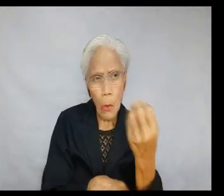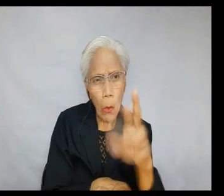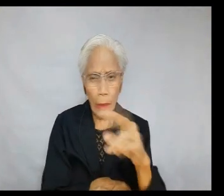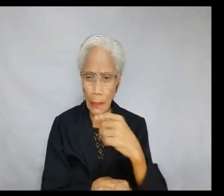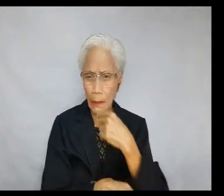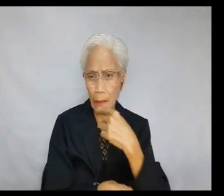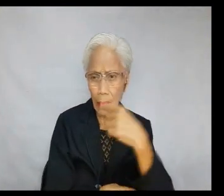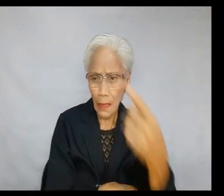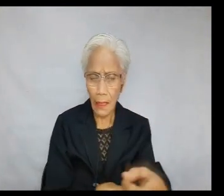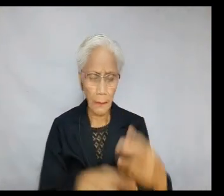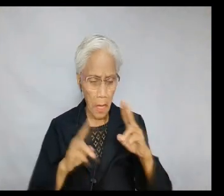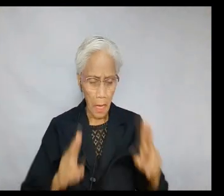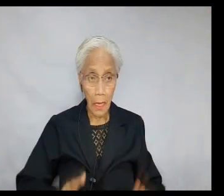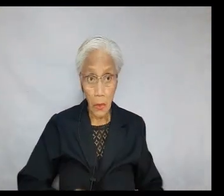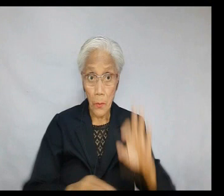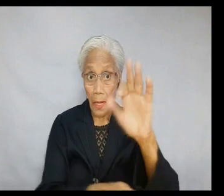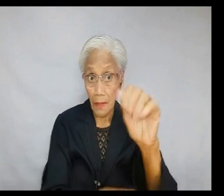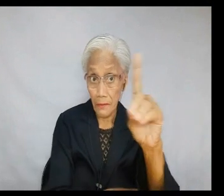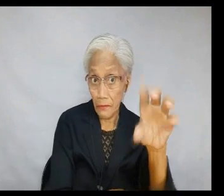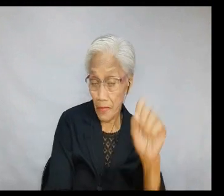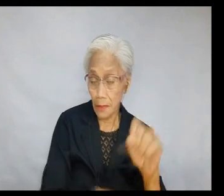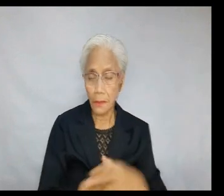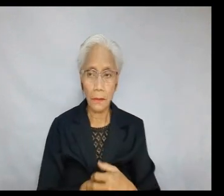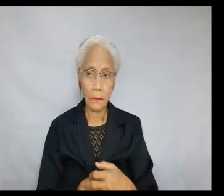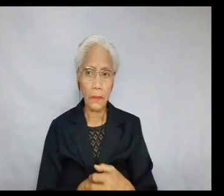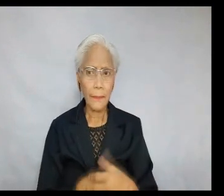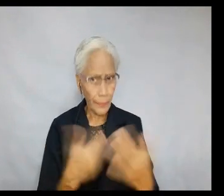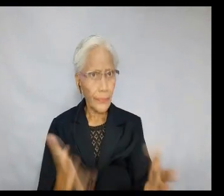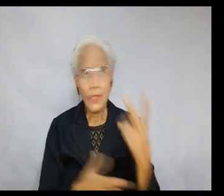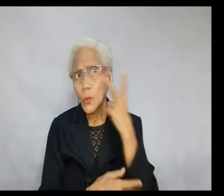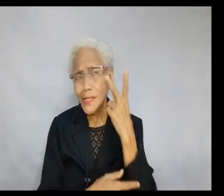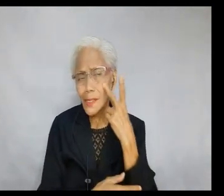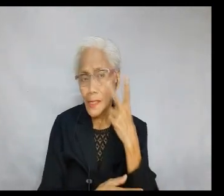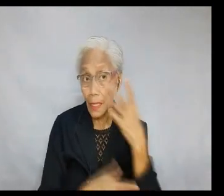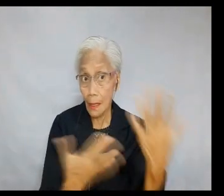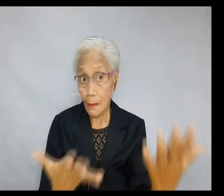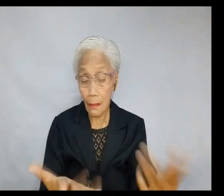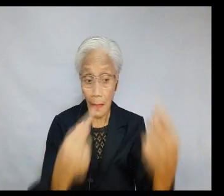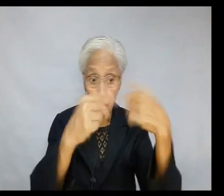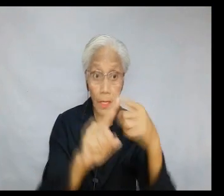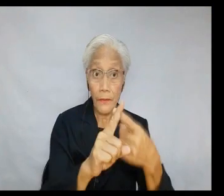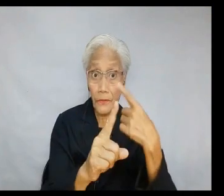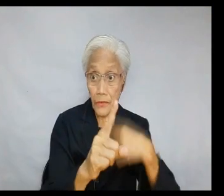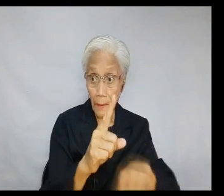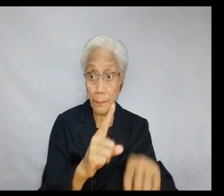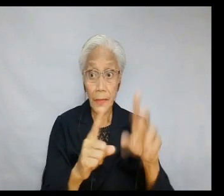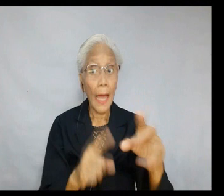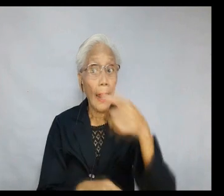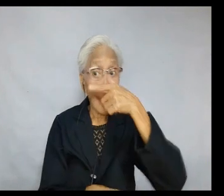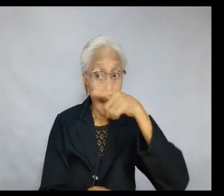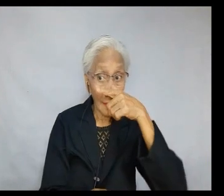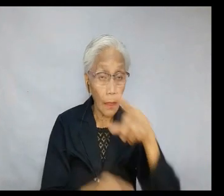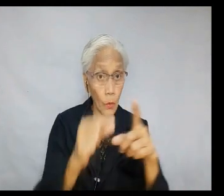times, nor is it dictated by human fads and trends. We have seen that fashion comes from the Latin